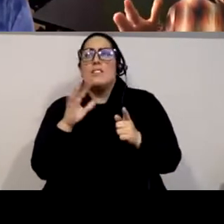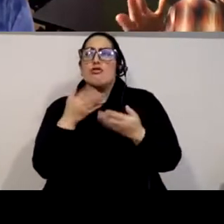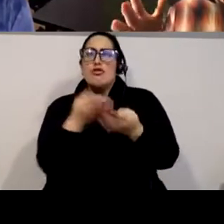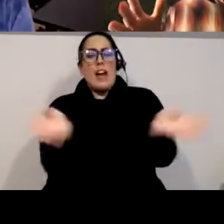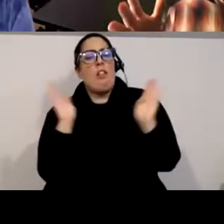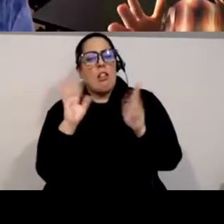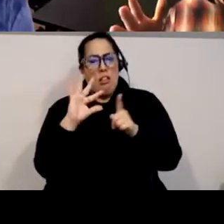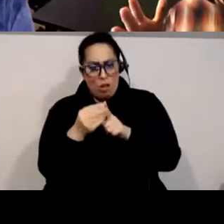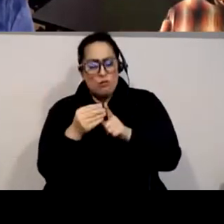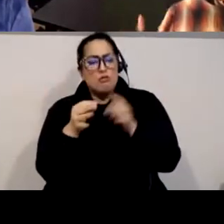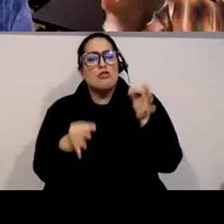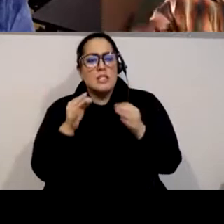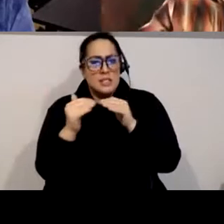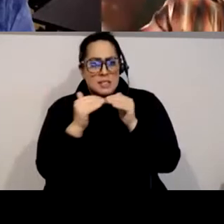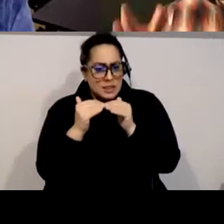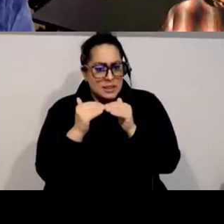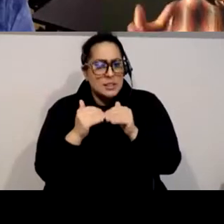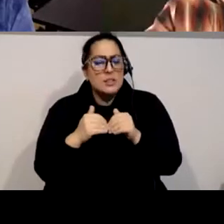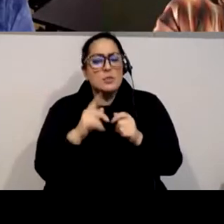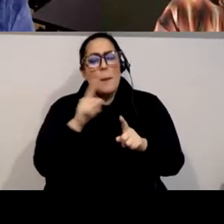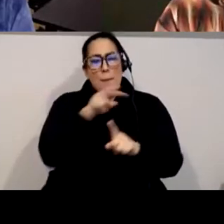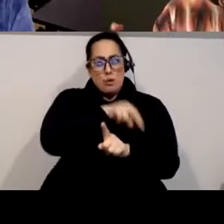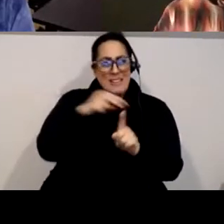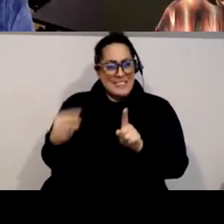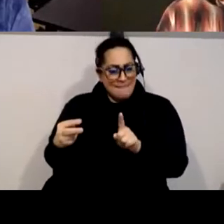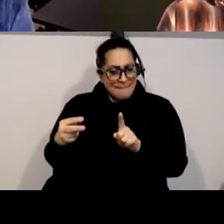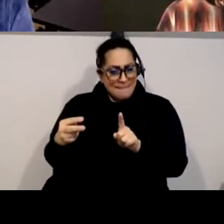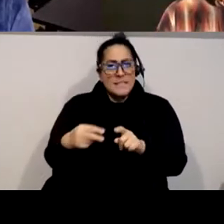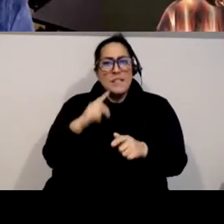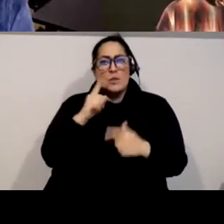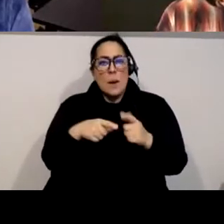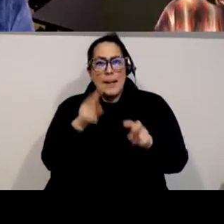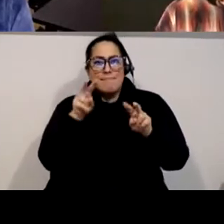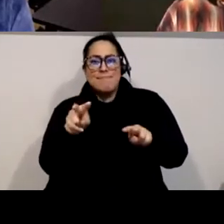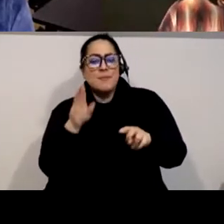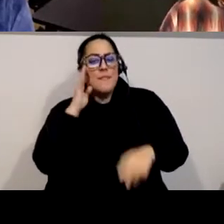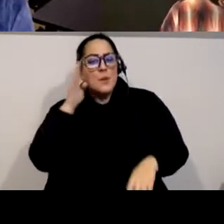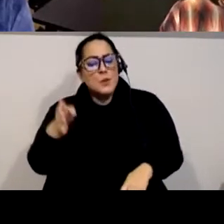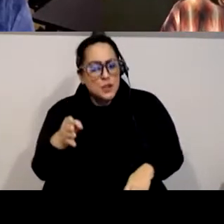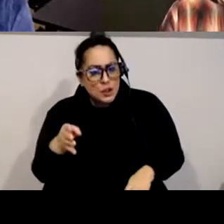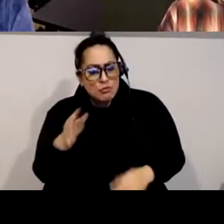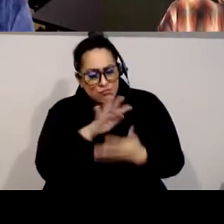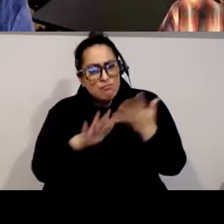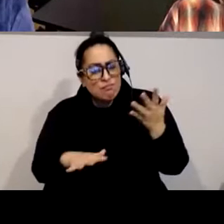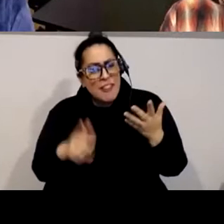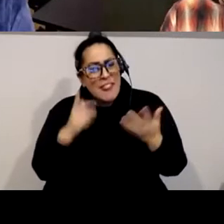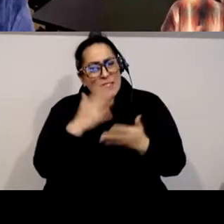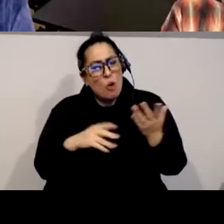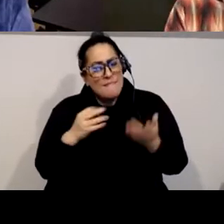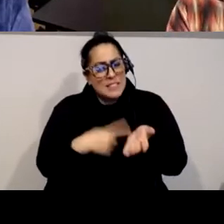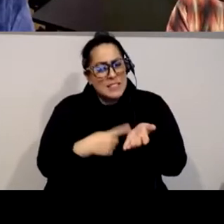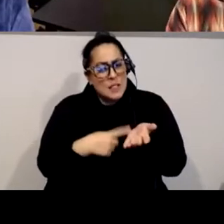uh that's perspective that's about looking forward comes in right it's really about um